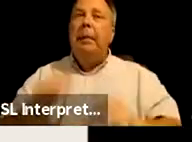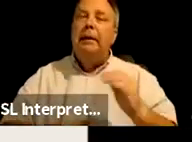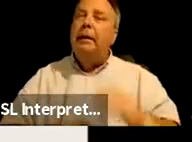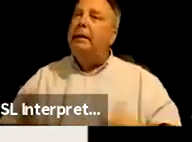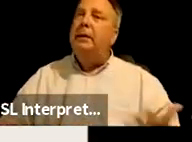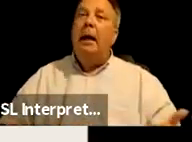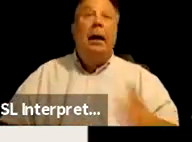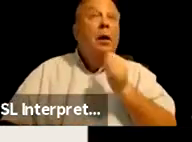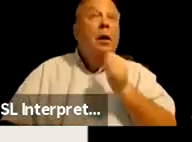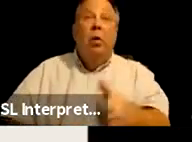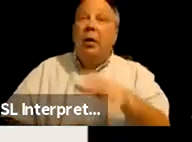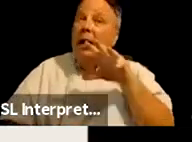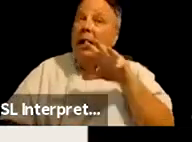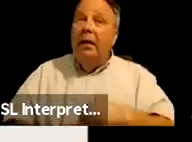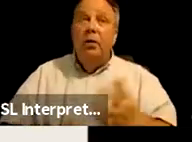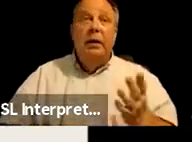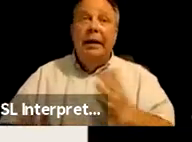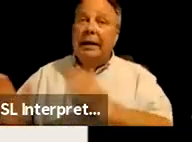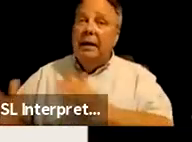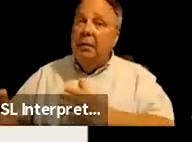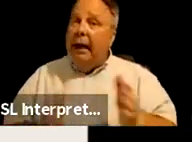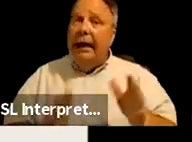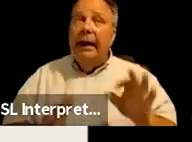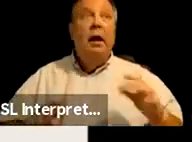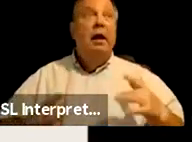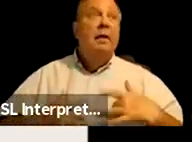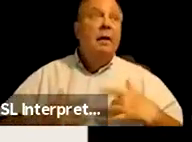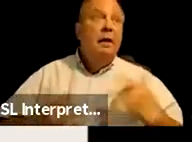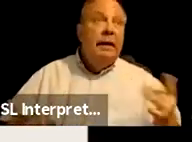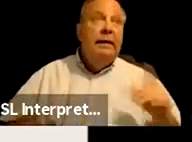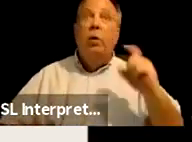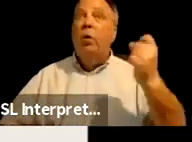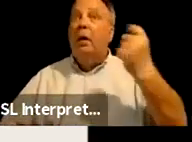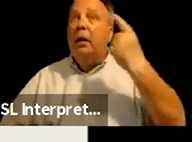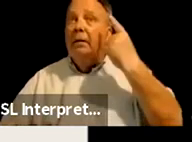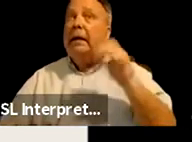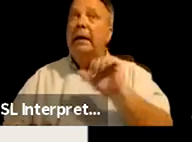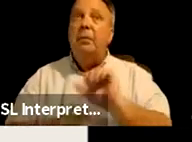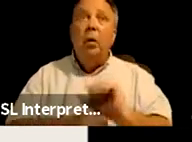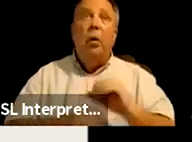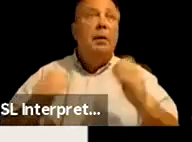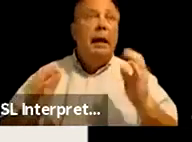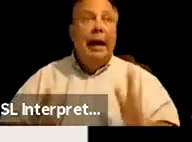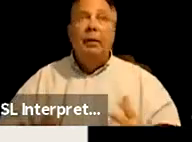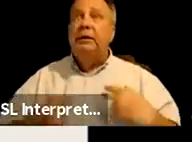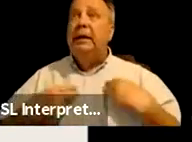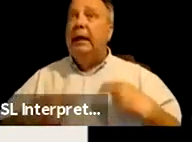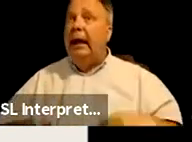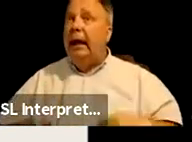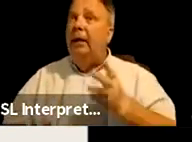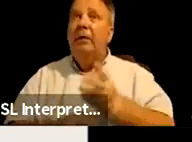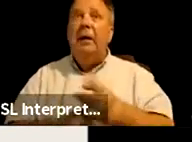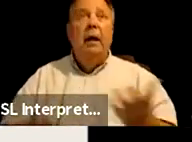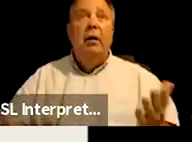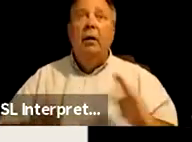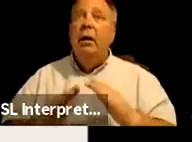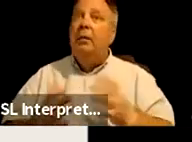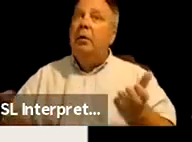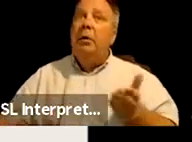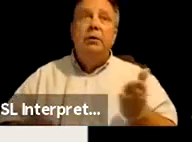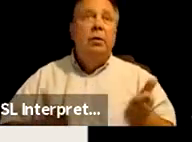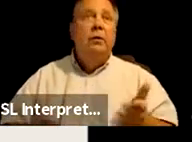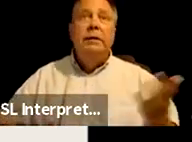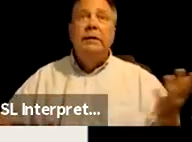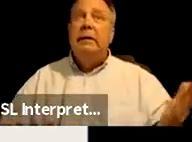you know, we're not included in the planning of events or in government, employment, housing, healthcare, community services,